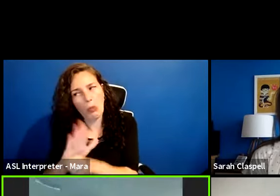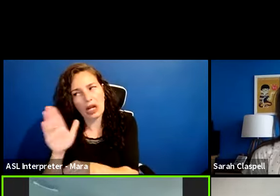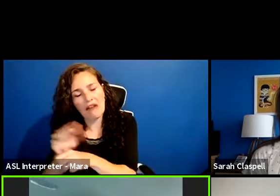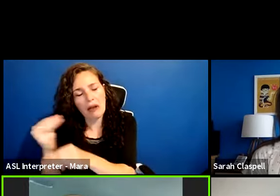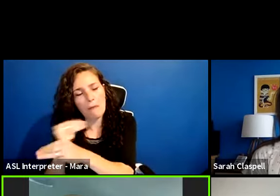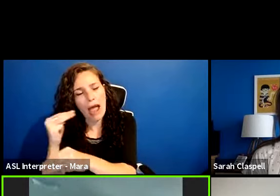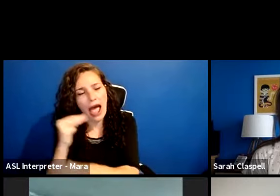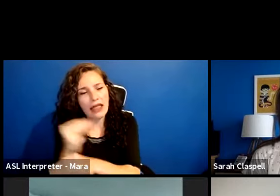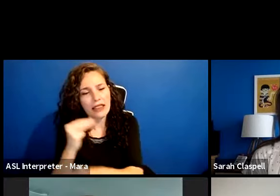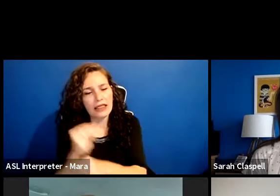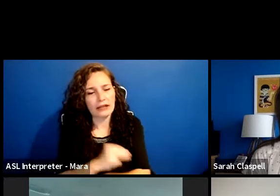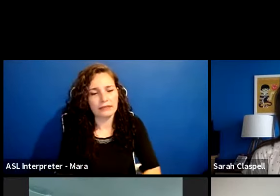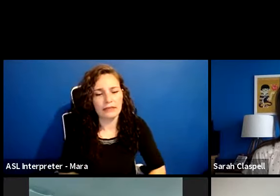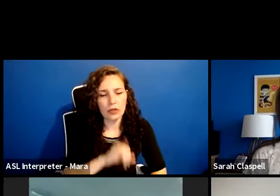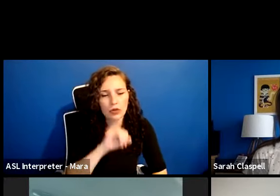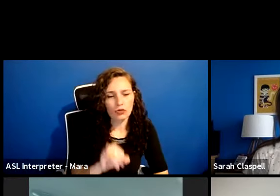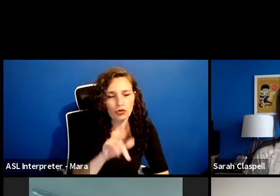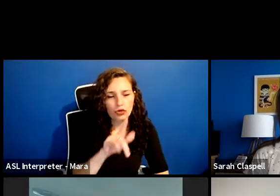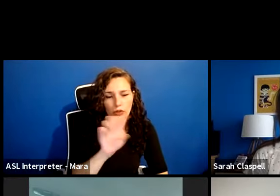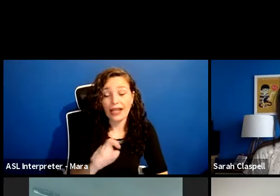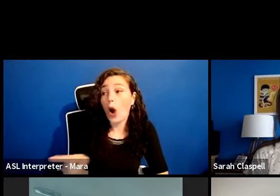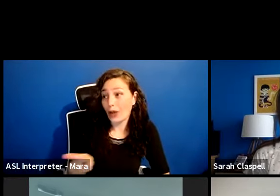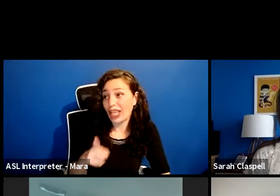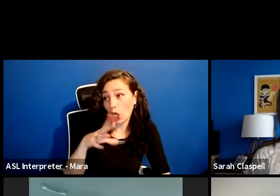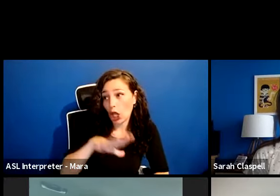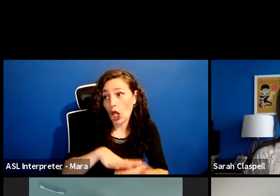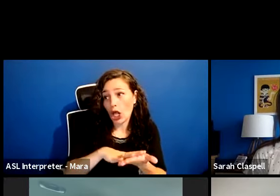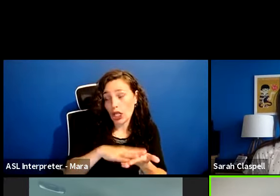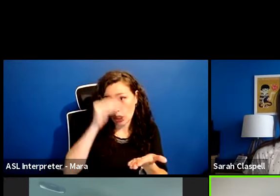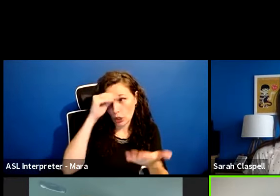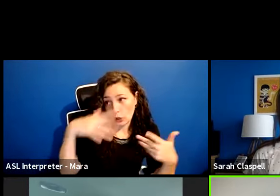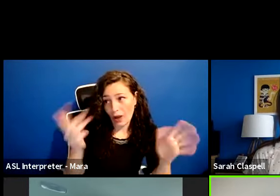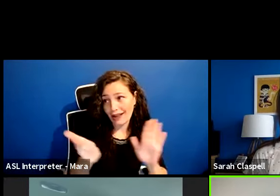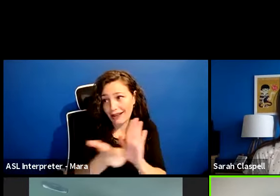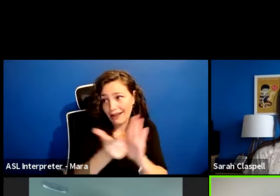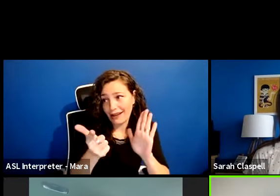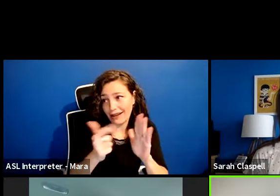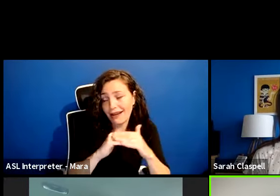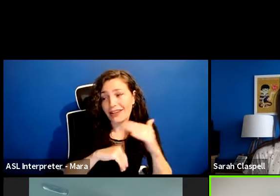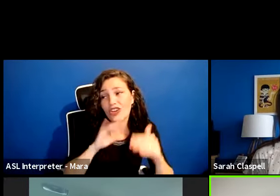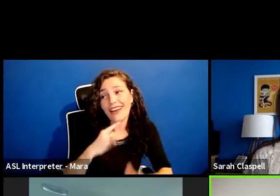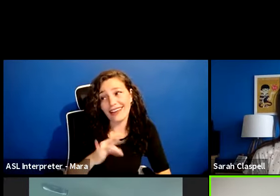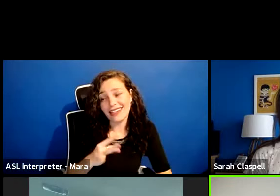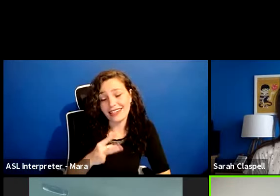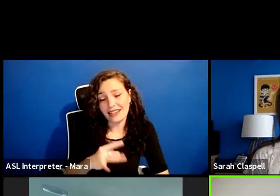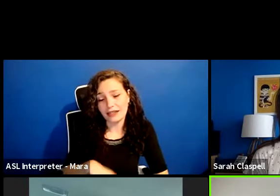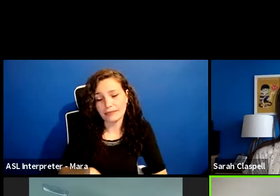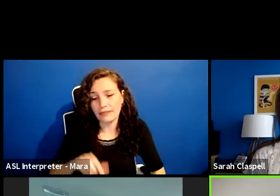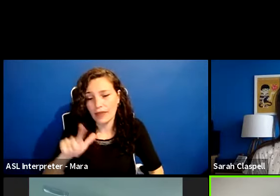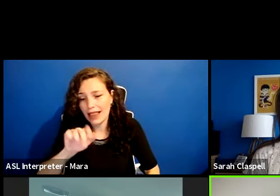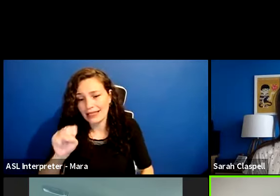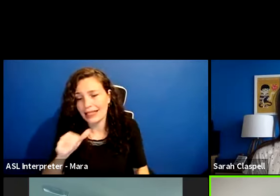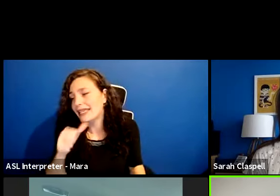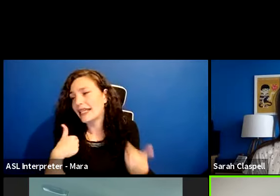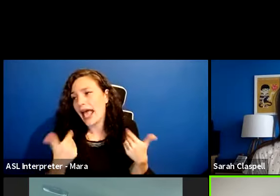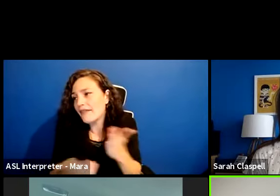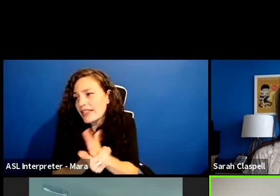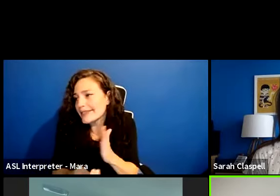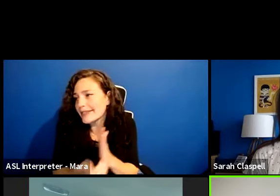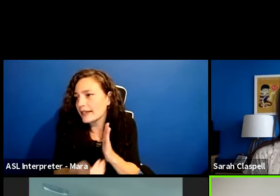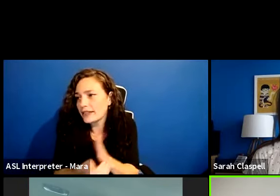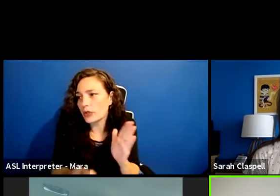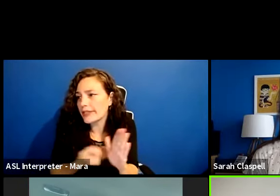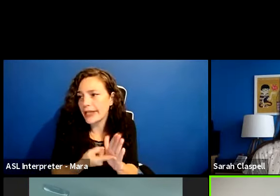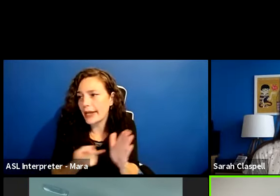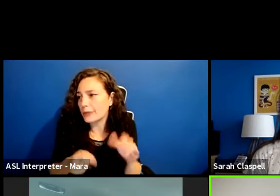learned it's illegal. If you're under 18. But like, I thought game card counting skills and he didn't hack it. So, you know, you gotta